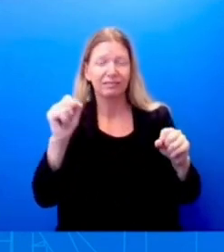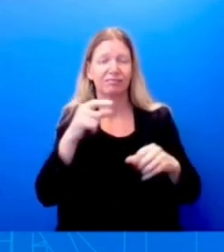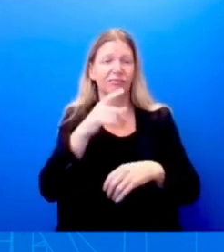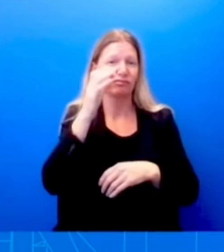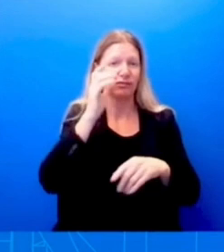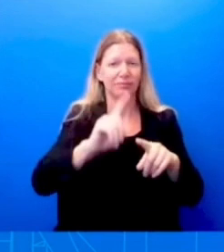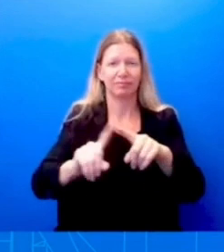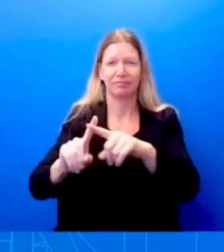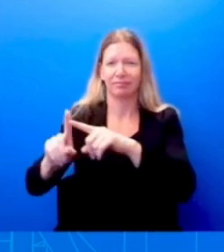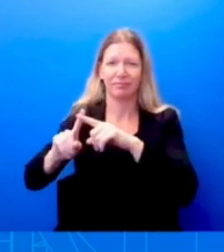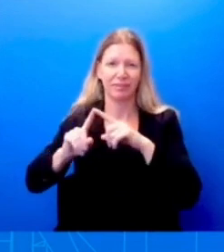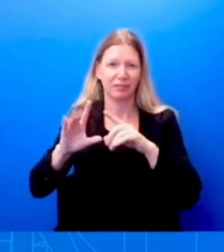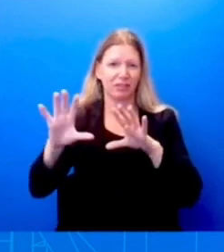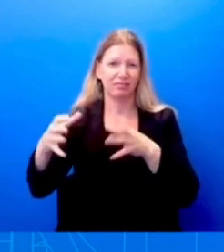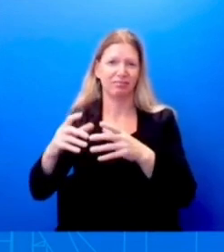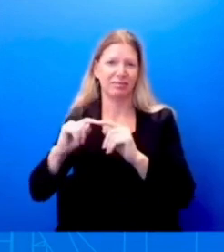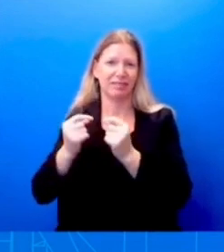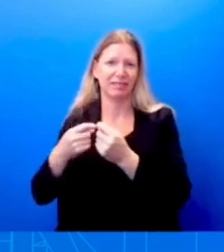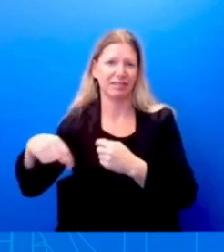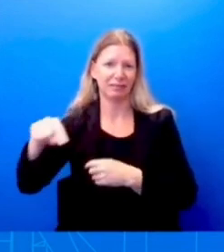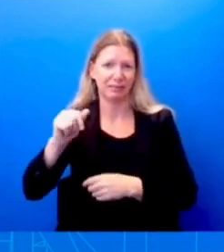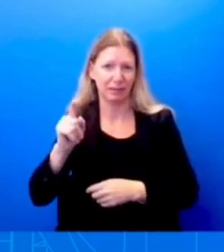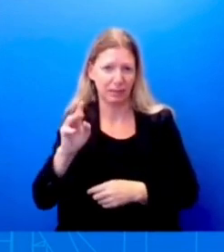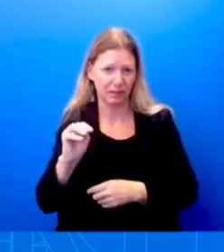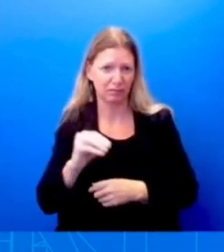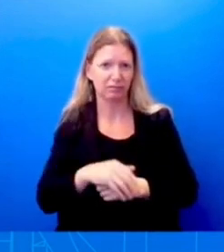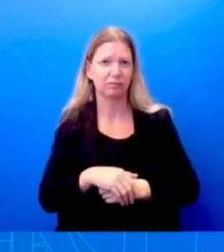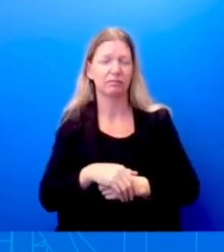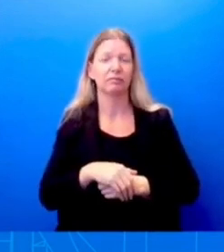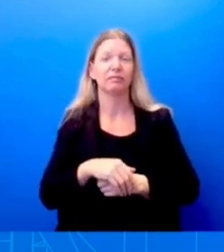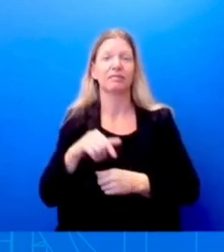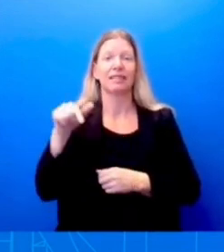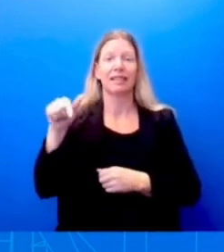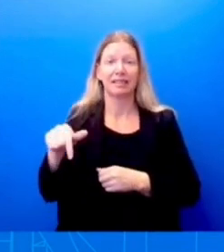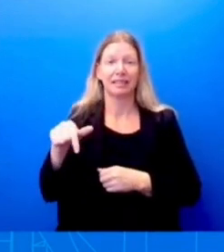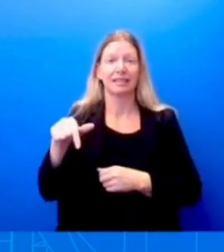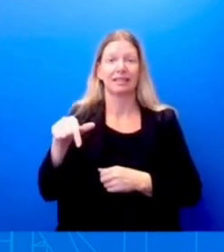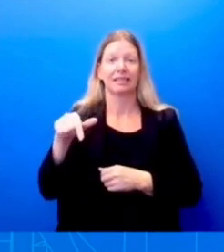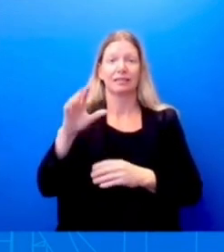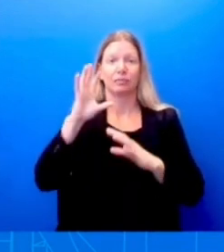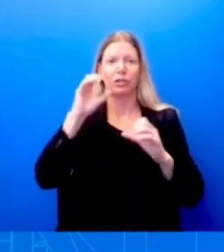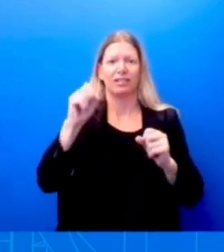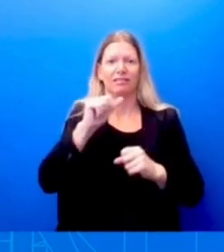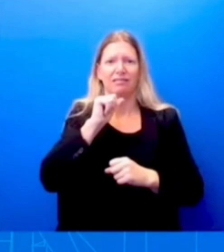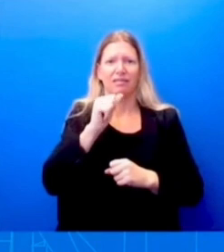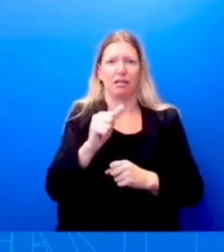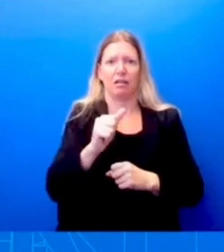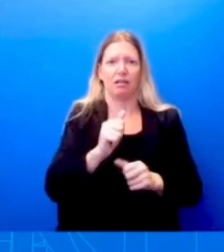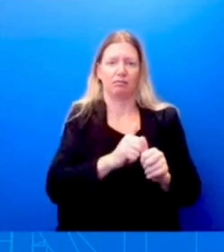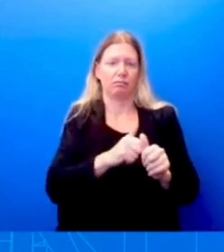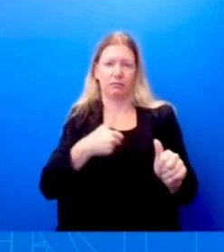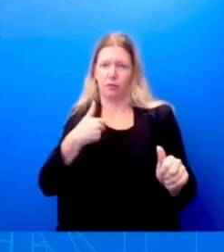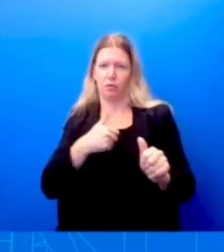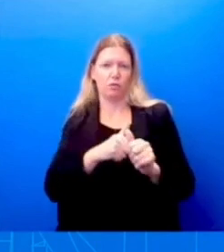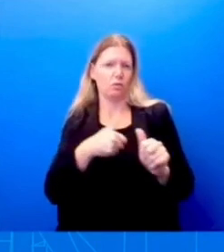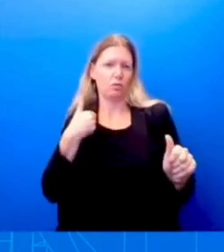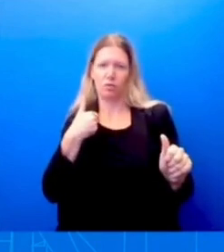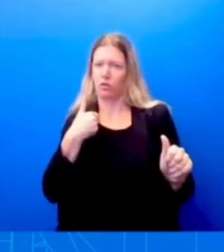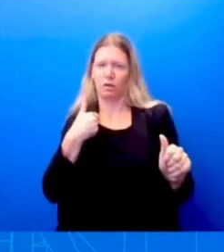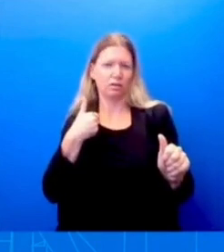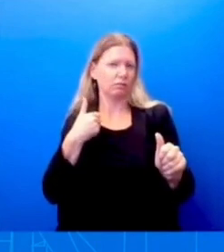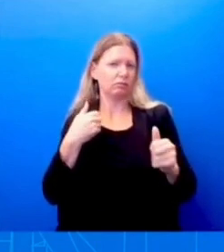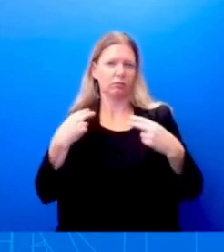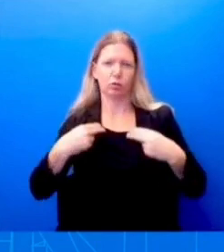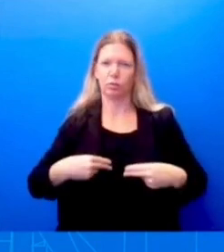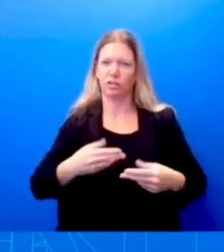shies away on bringing up human rights, uh, with any leader. And so, um, I'm not going to get ahead of, uh, the agenda.